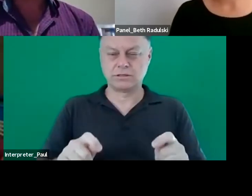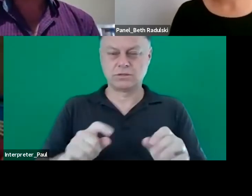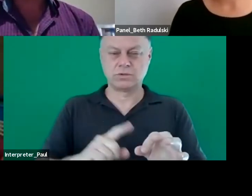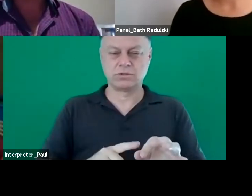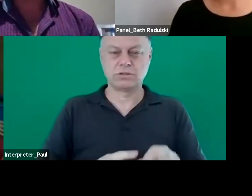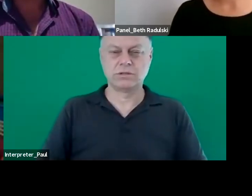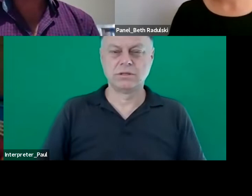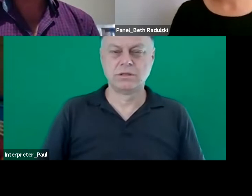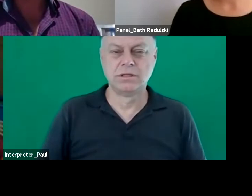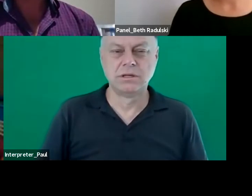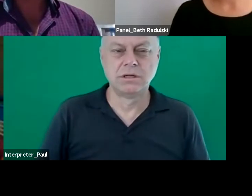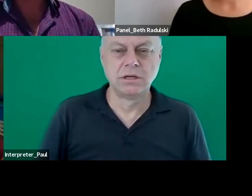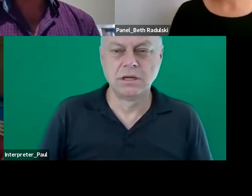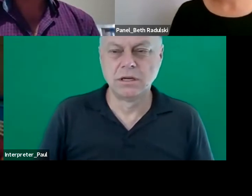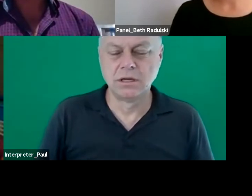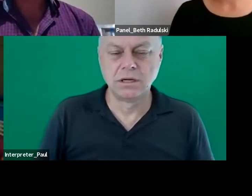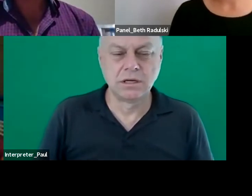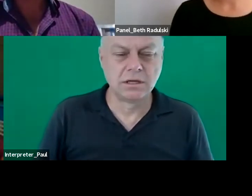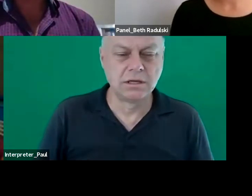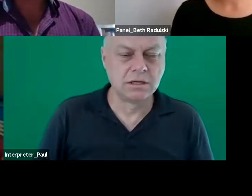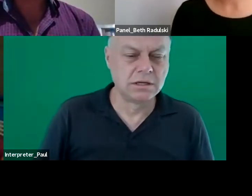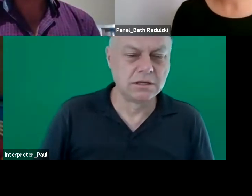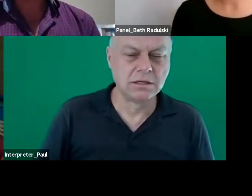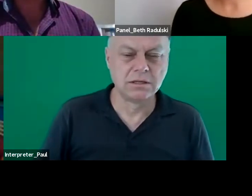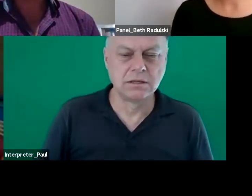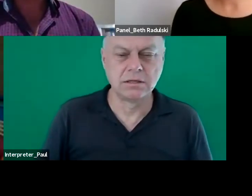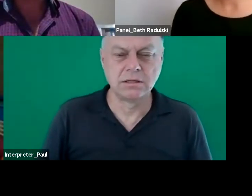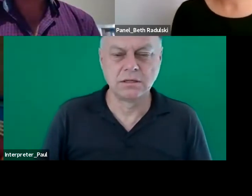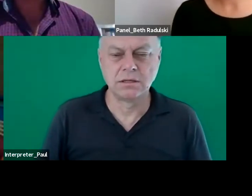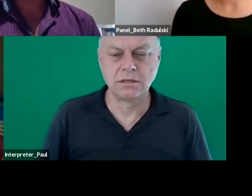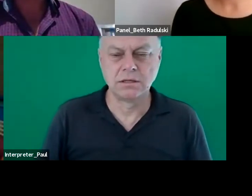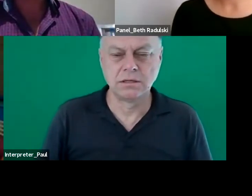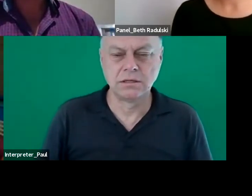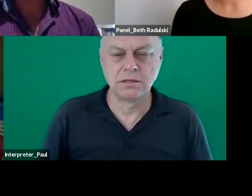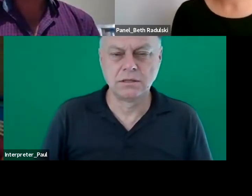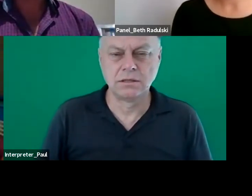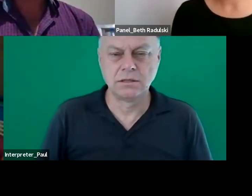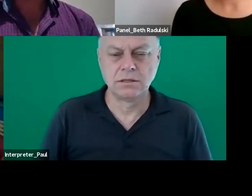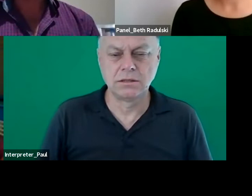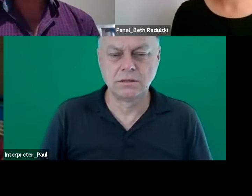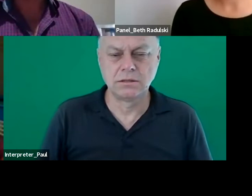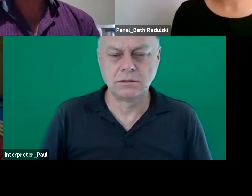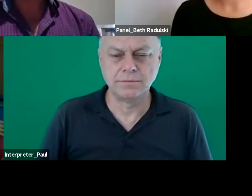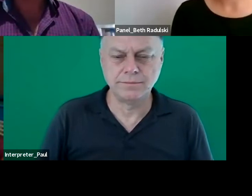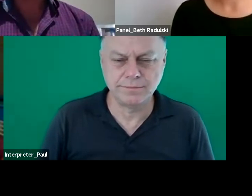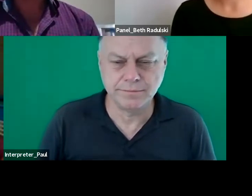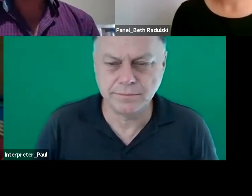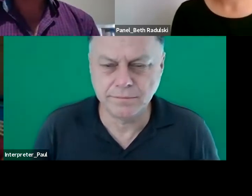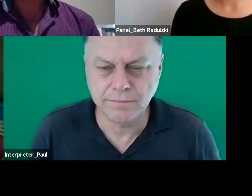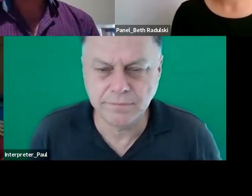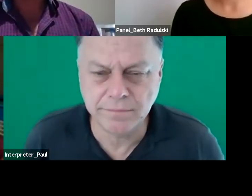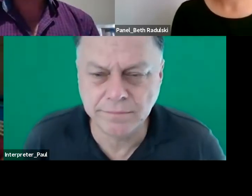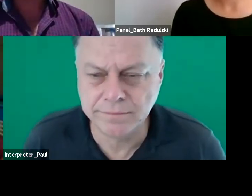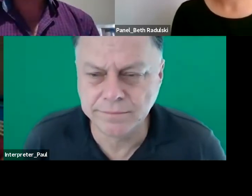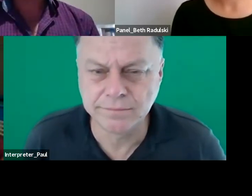alicia it